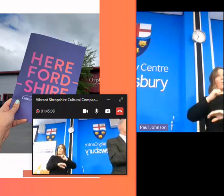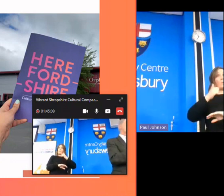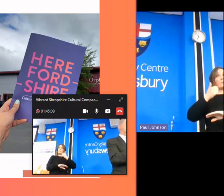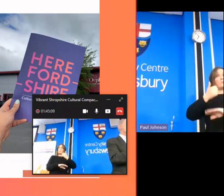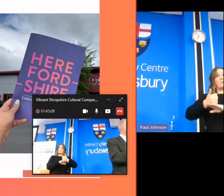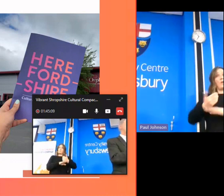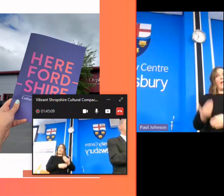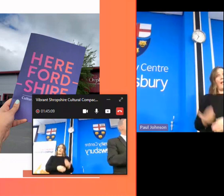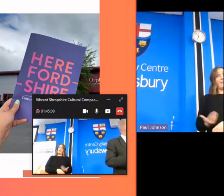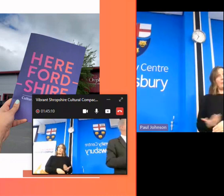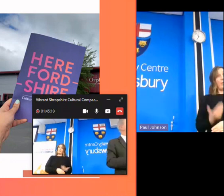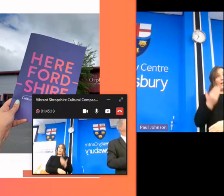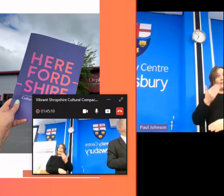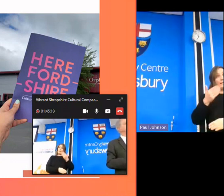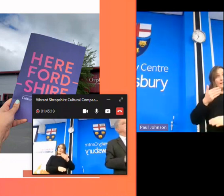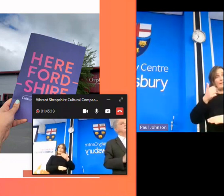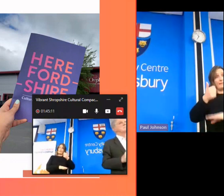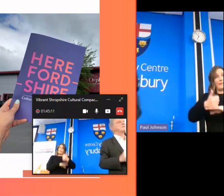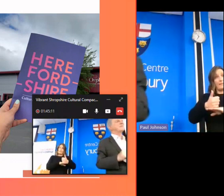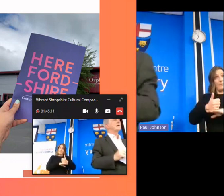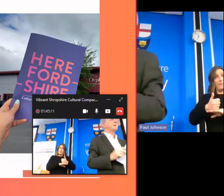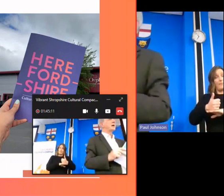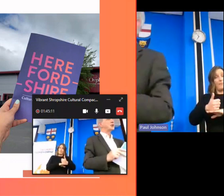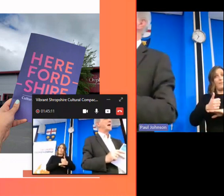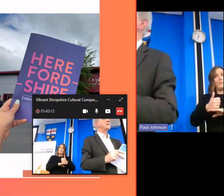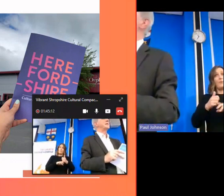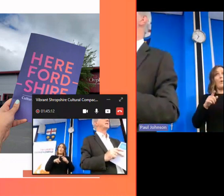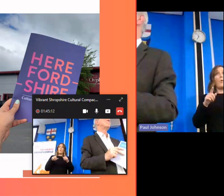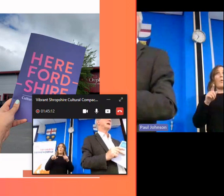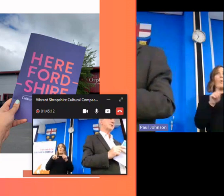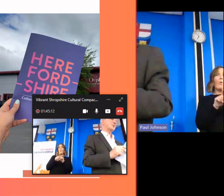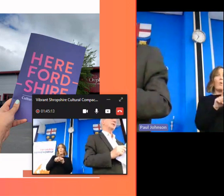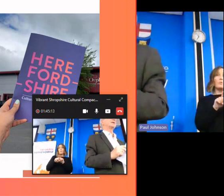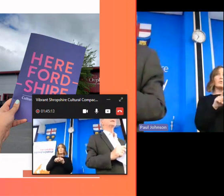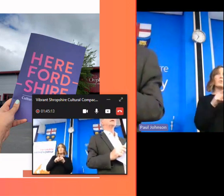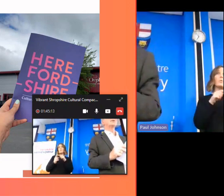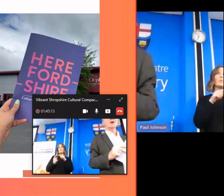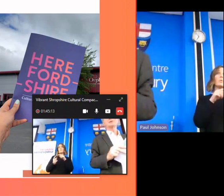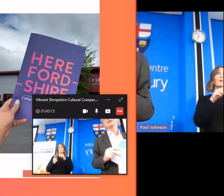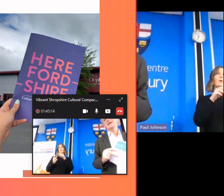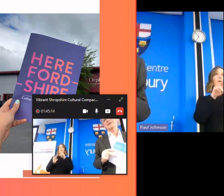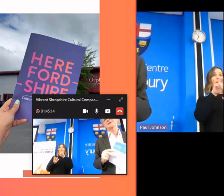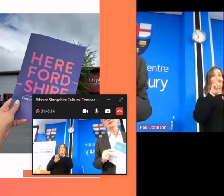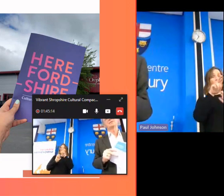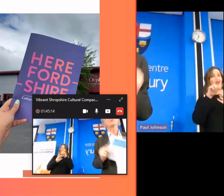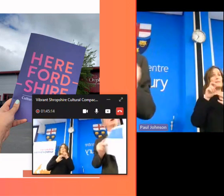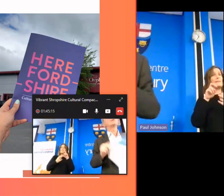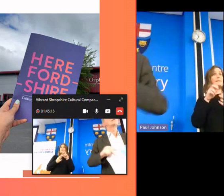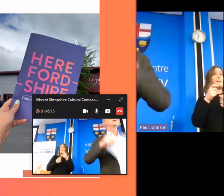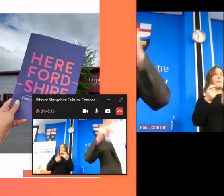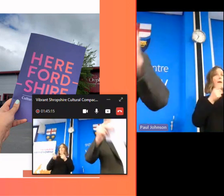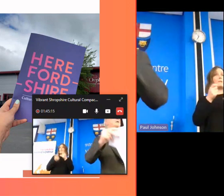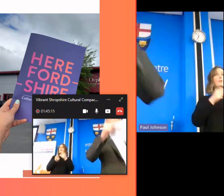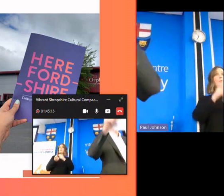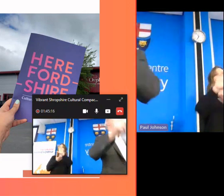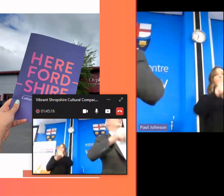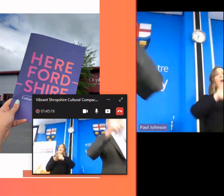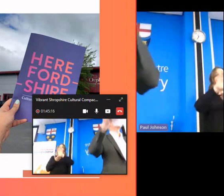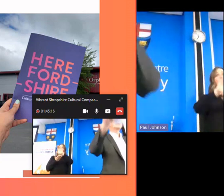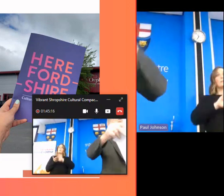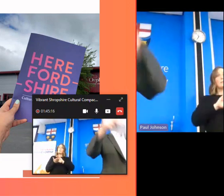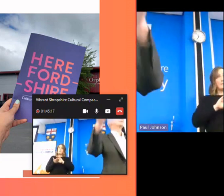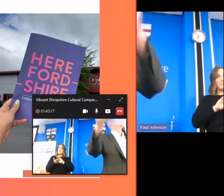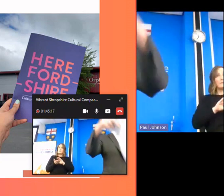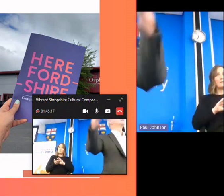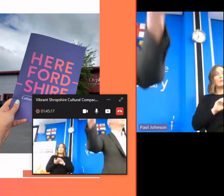own enterprises and business or indeed in terms of attracting and managing grant aid rather than always the